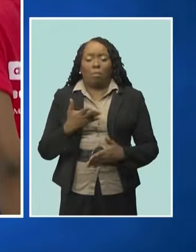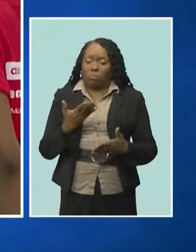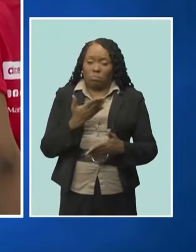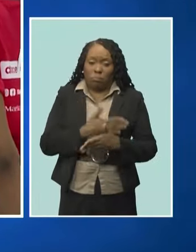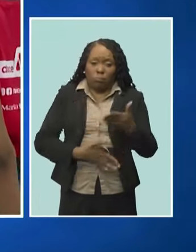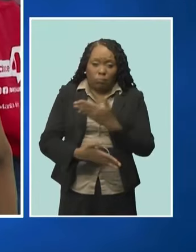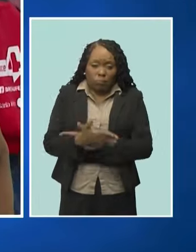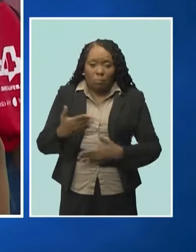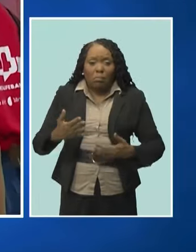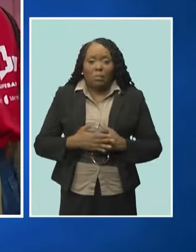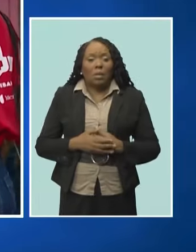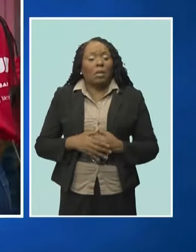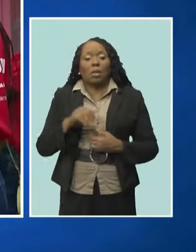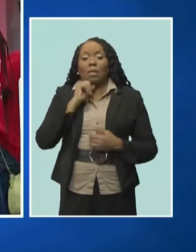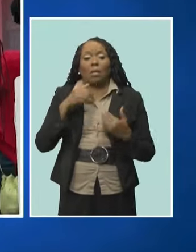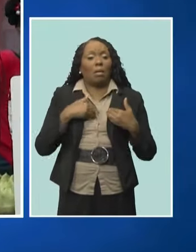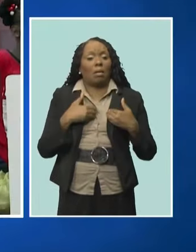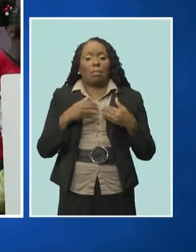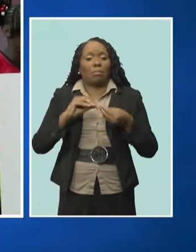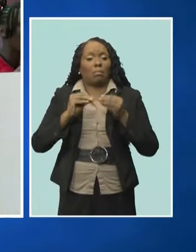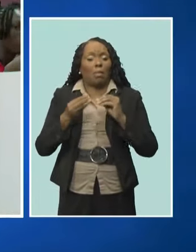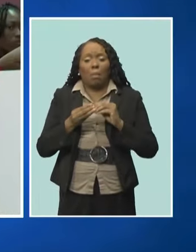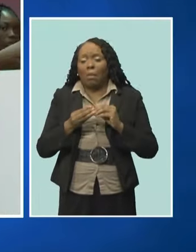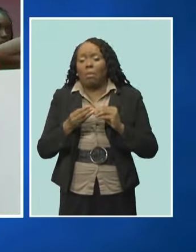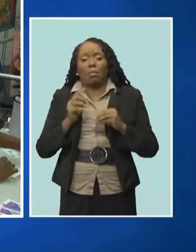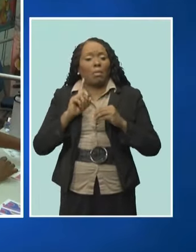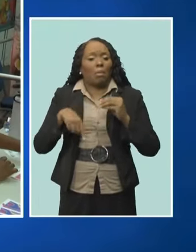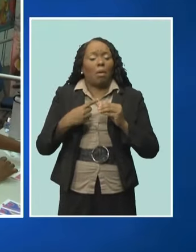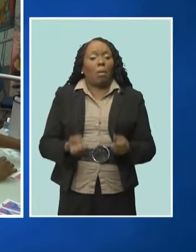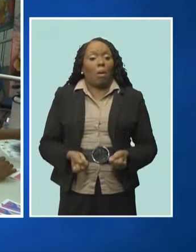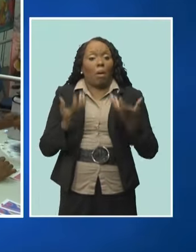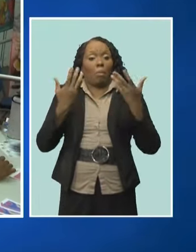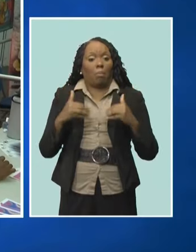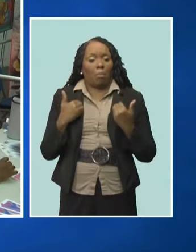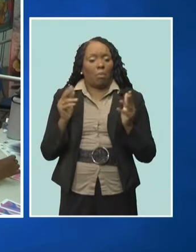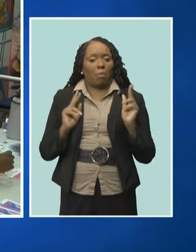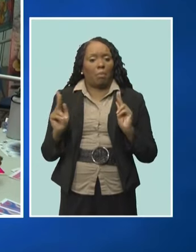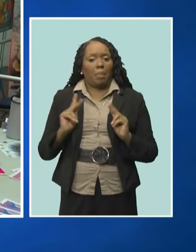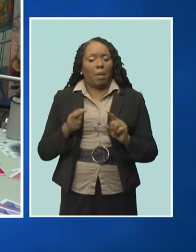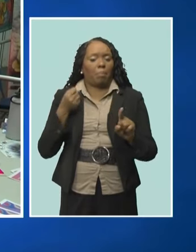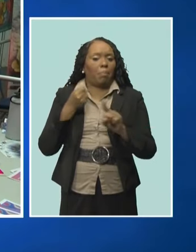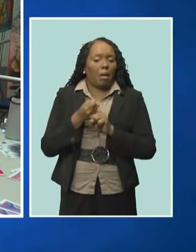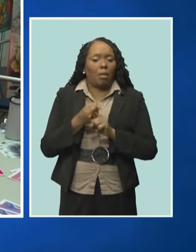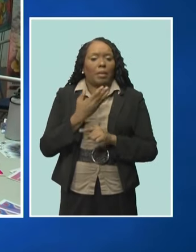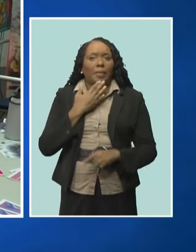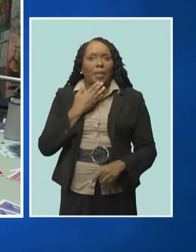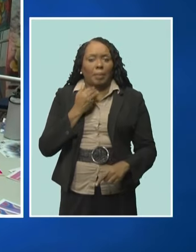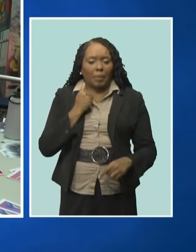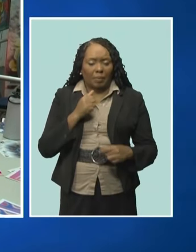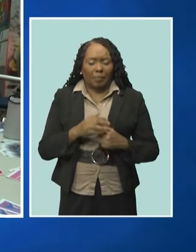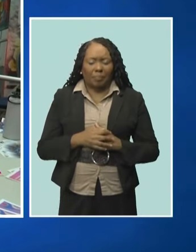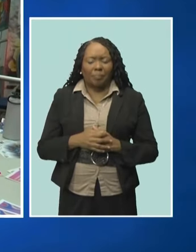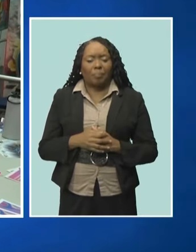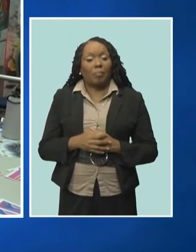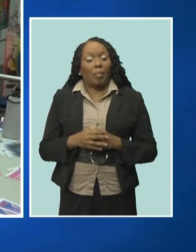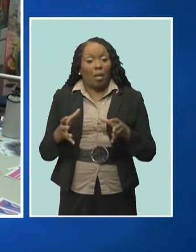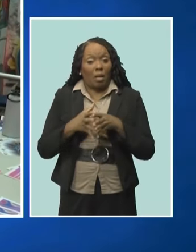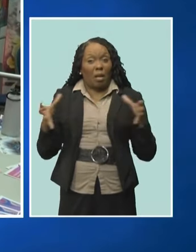statistics on diabetes affecting young people. There are a lot of cases in older persons where it has gone